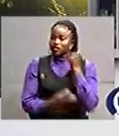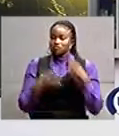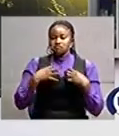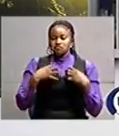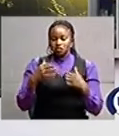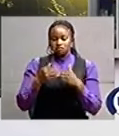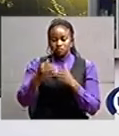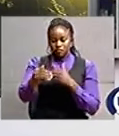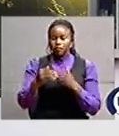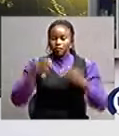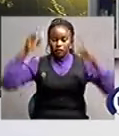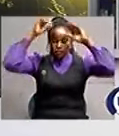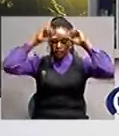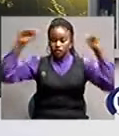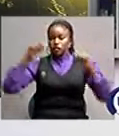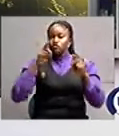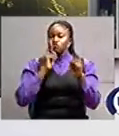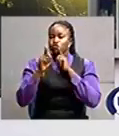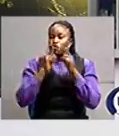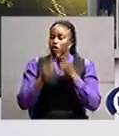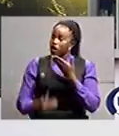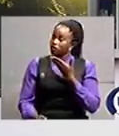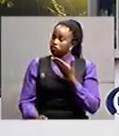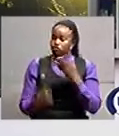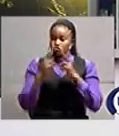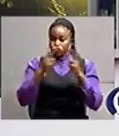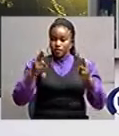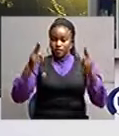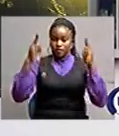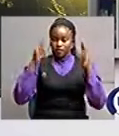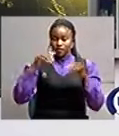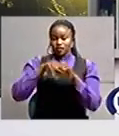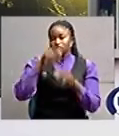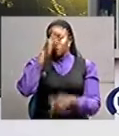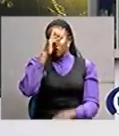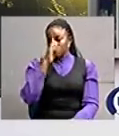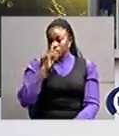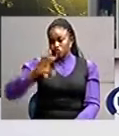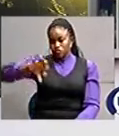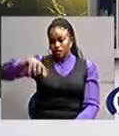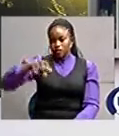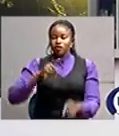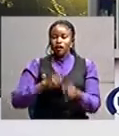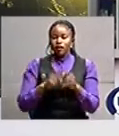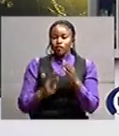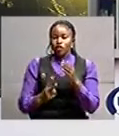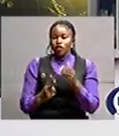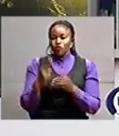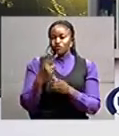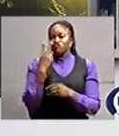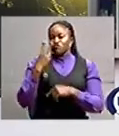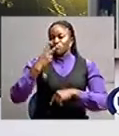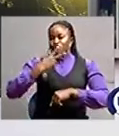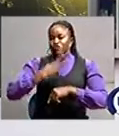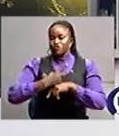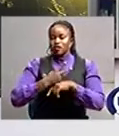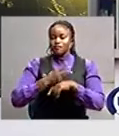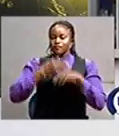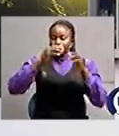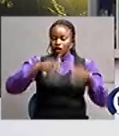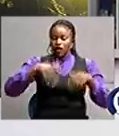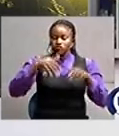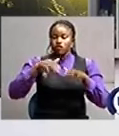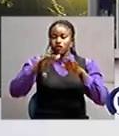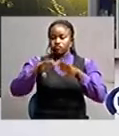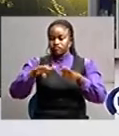the president was speaking at ranzuri investing in for portal municipality during the launch of the two-day agri-led export